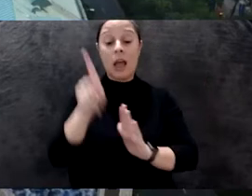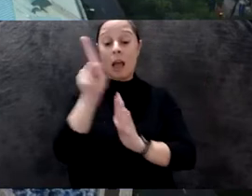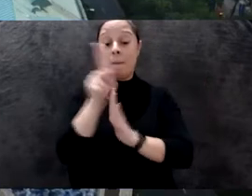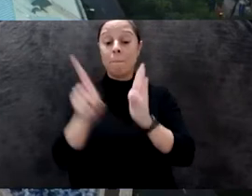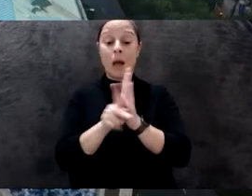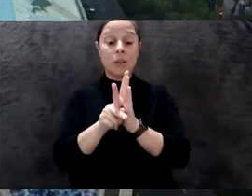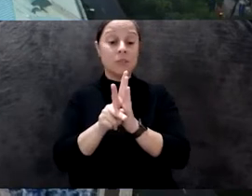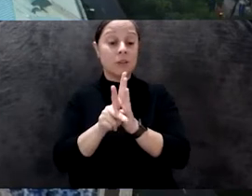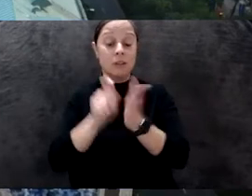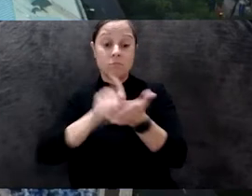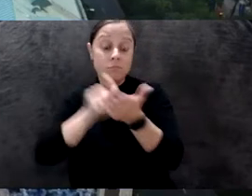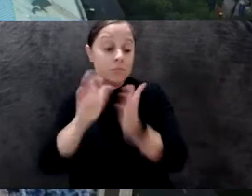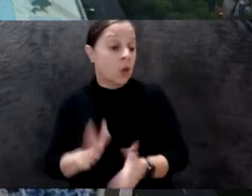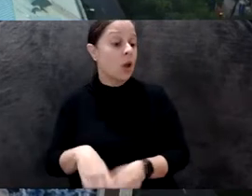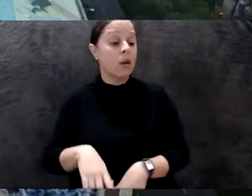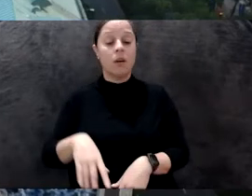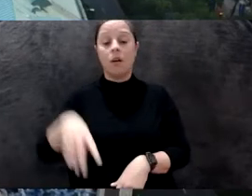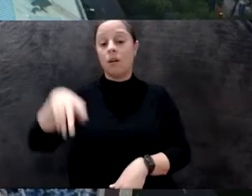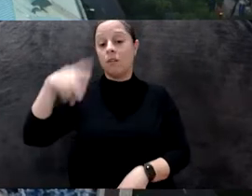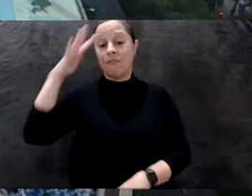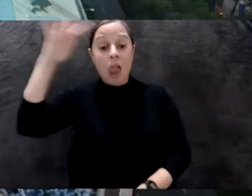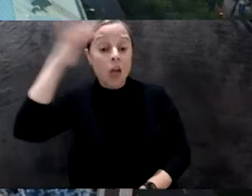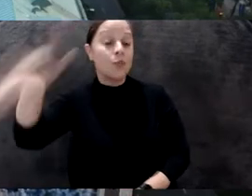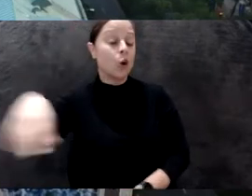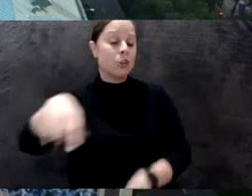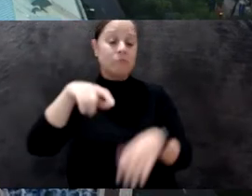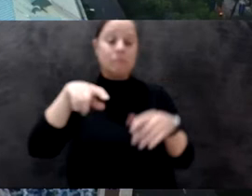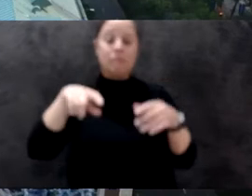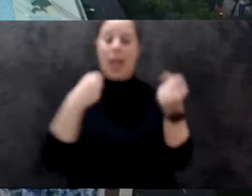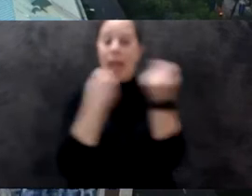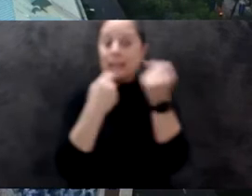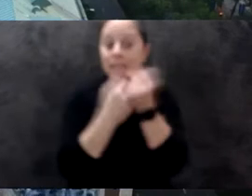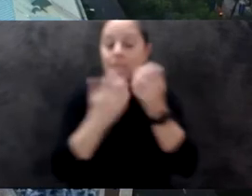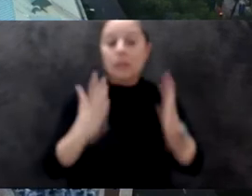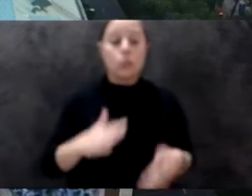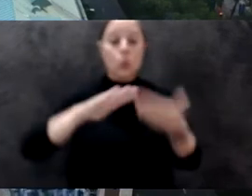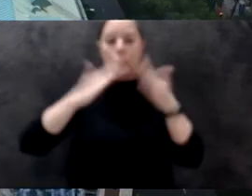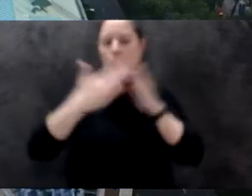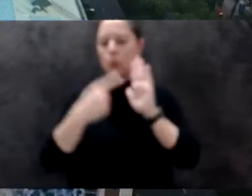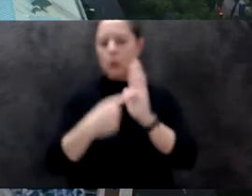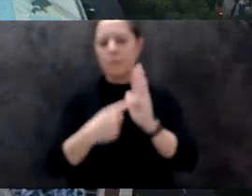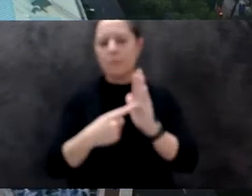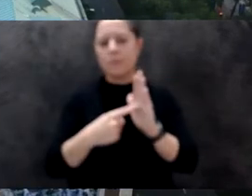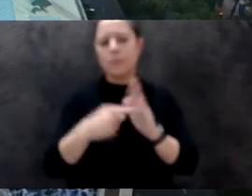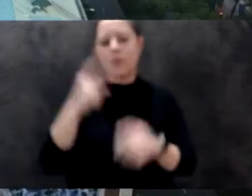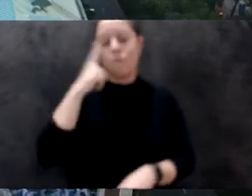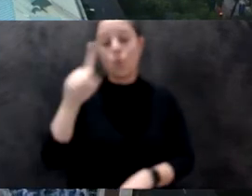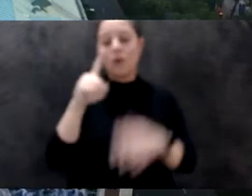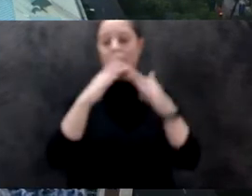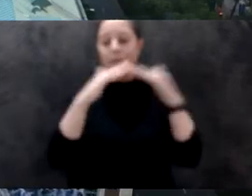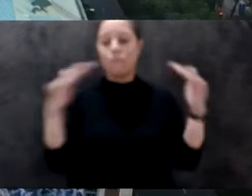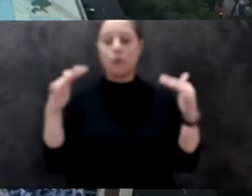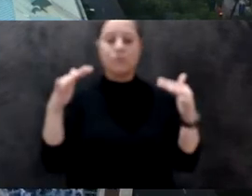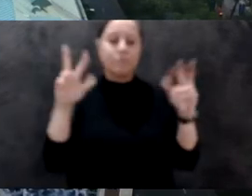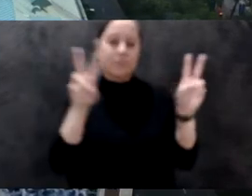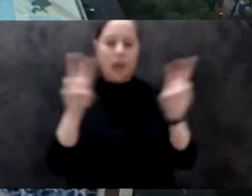philosophers, activists, community representatives, and more to explore a diverse range of topics connected